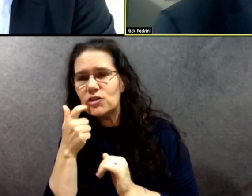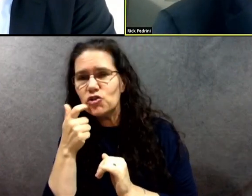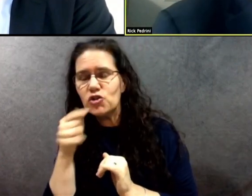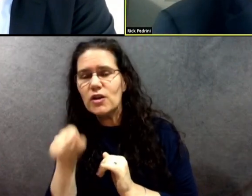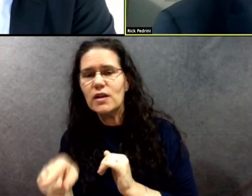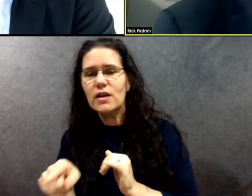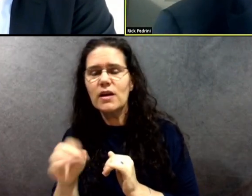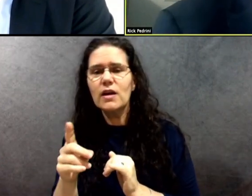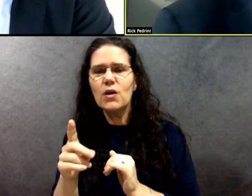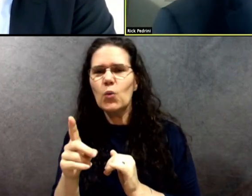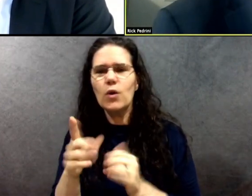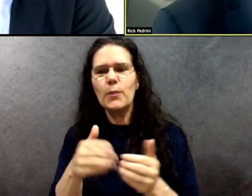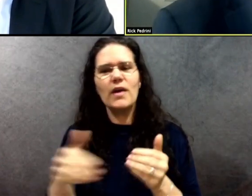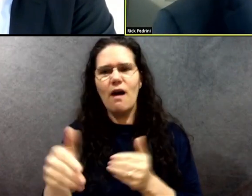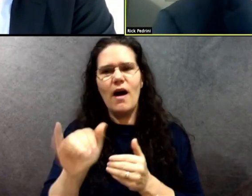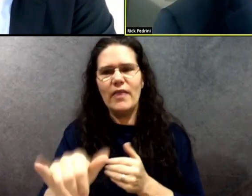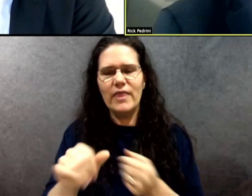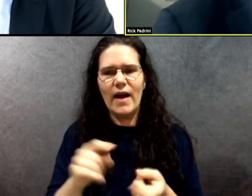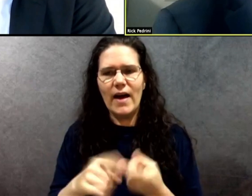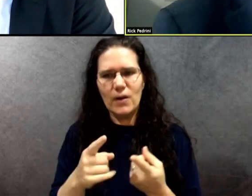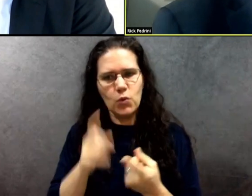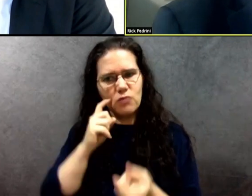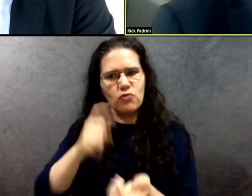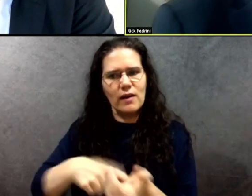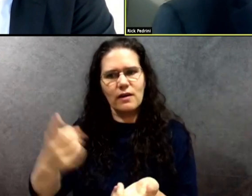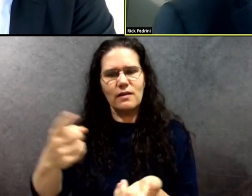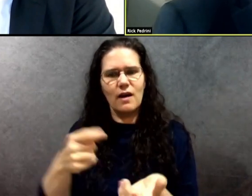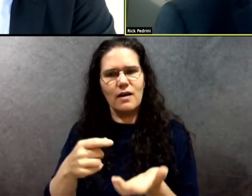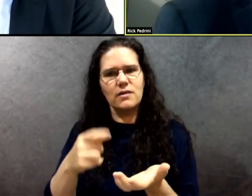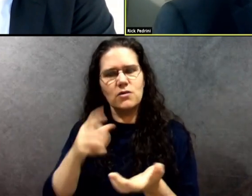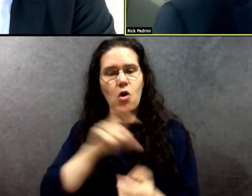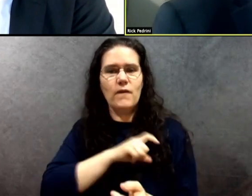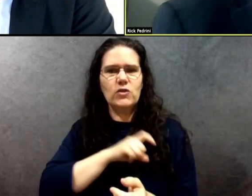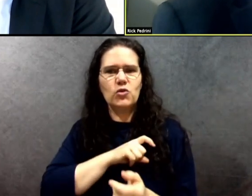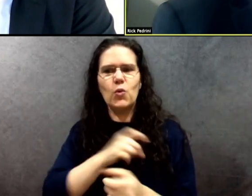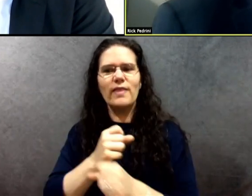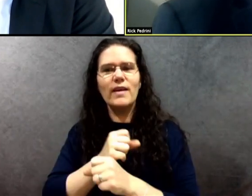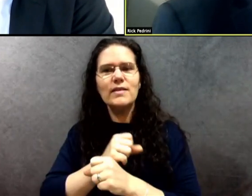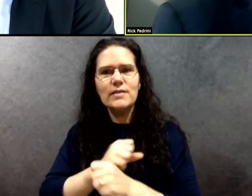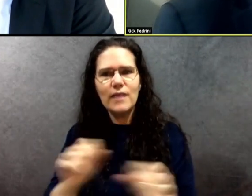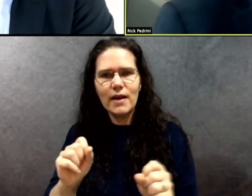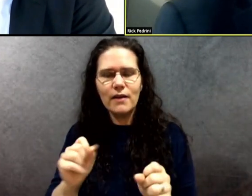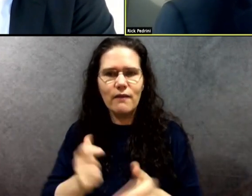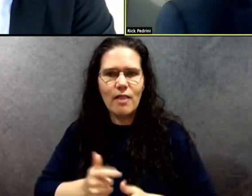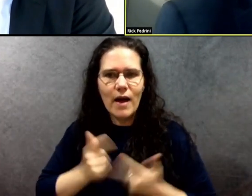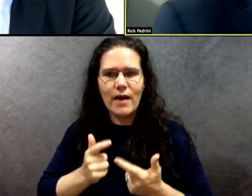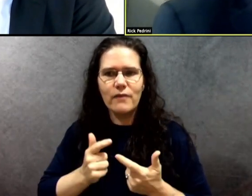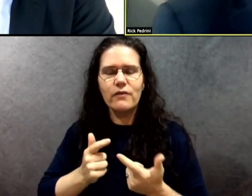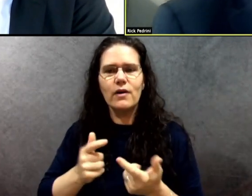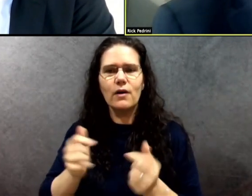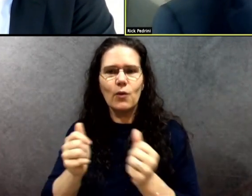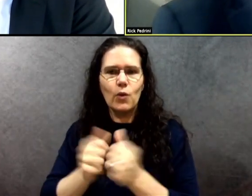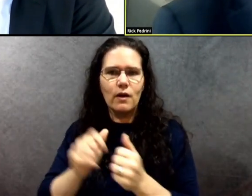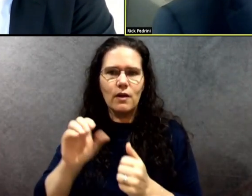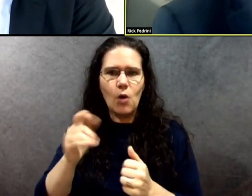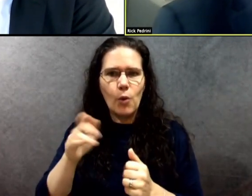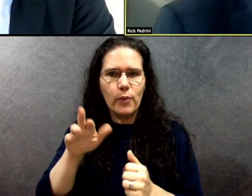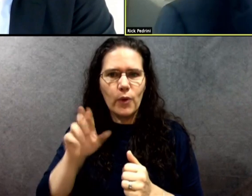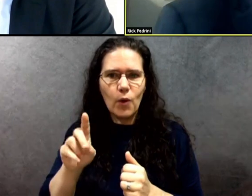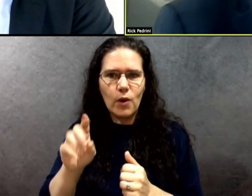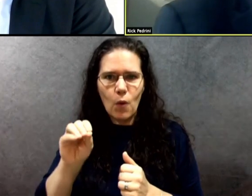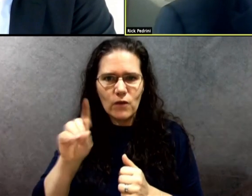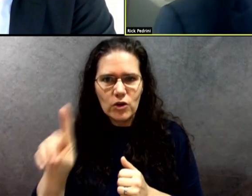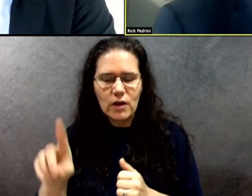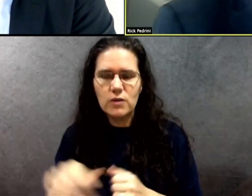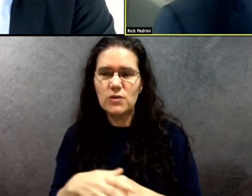they saved opiate overdose cases. We were one of the first departments in the area that, that had a full-time mental health clinician